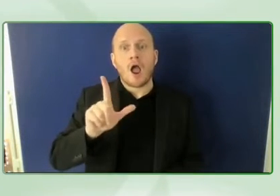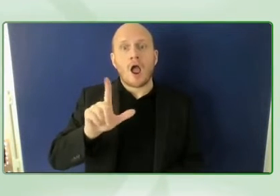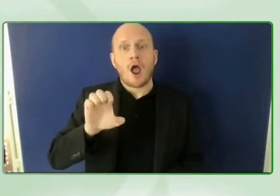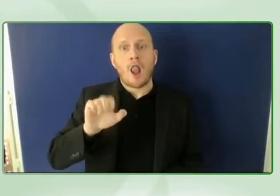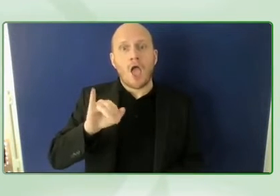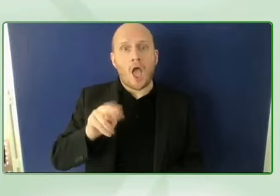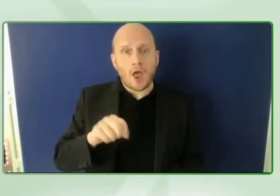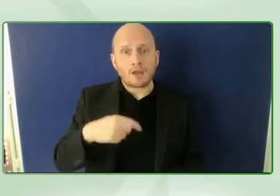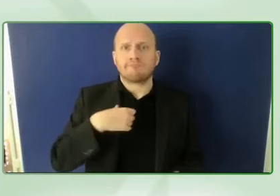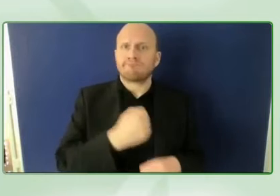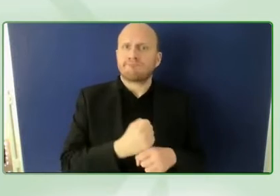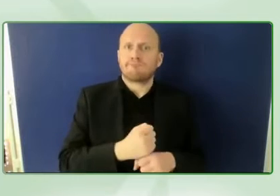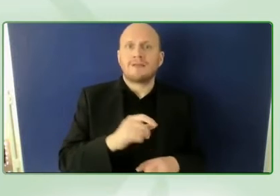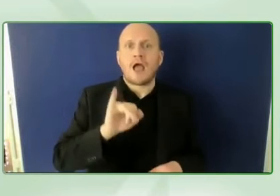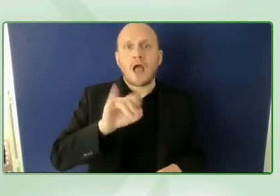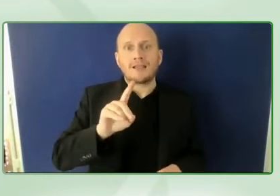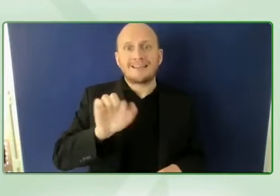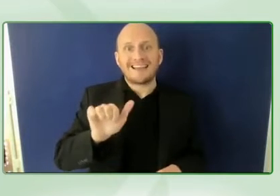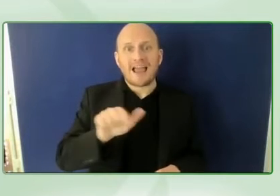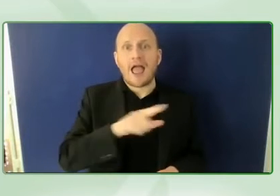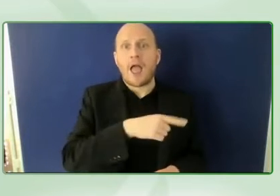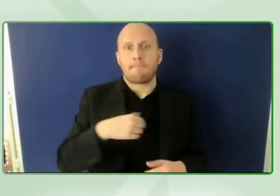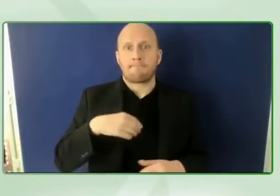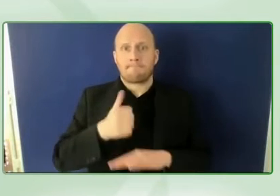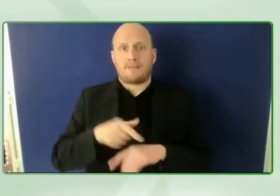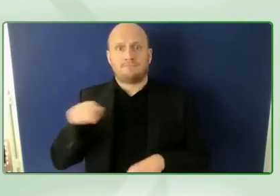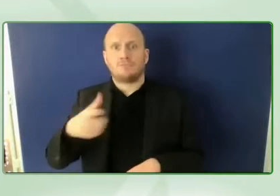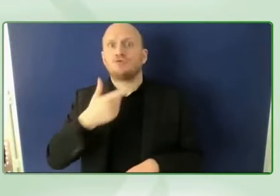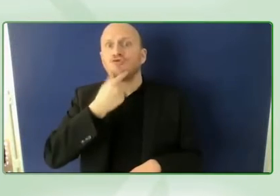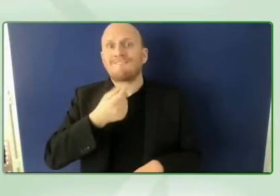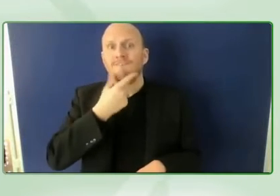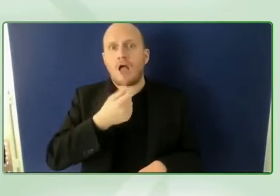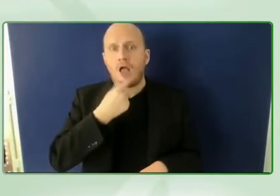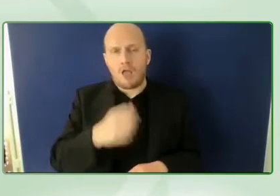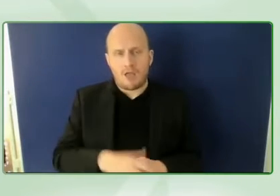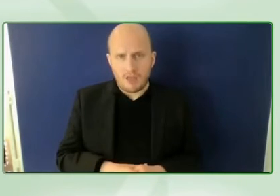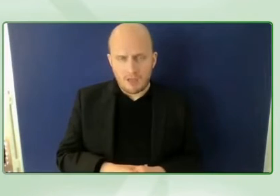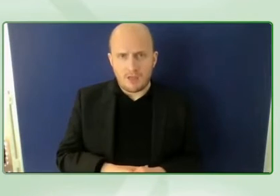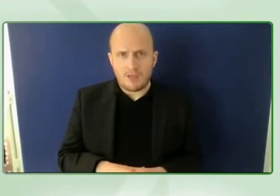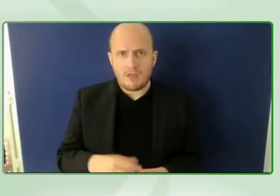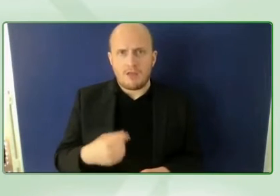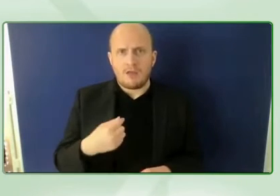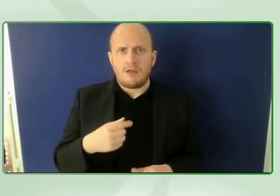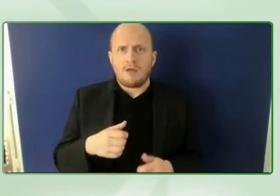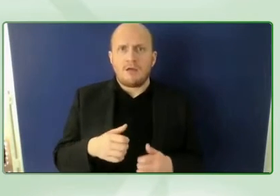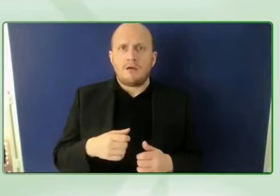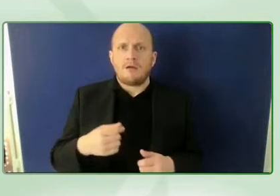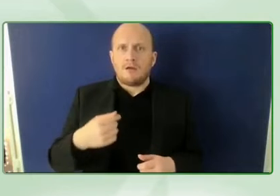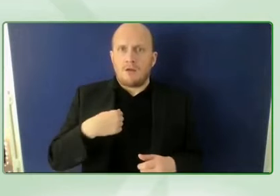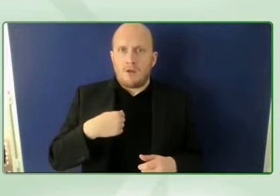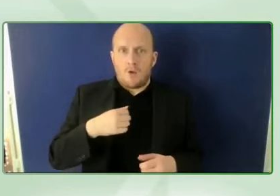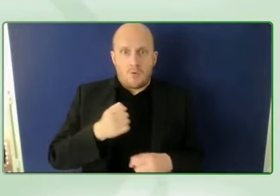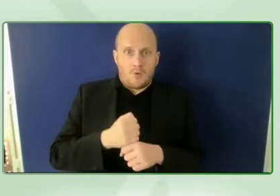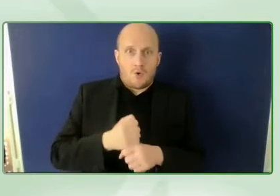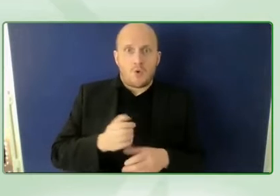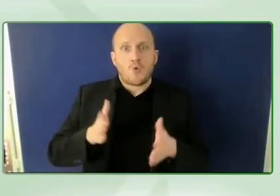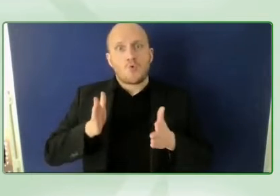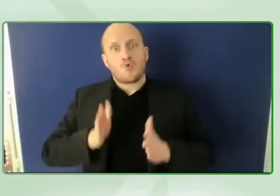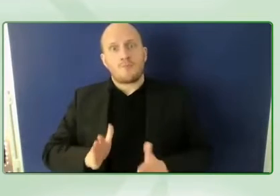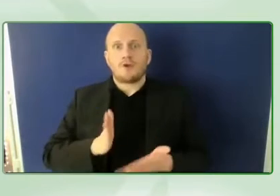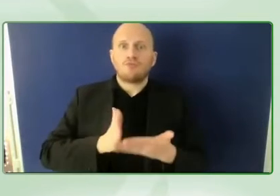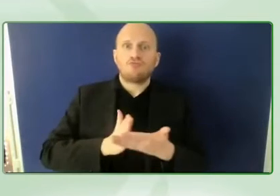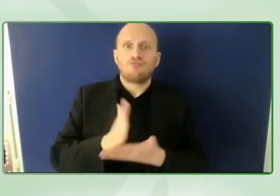i'm based in geneva and i many work uh the human rights council and the world health assembly